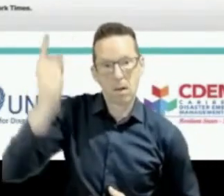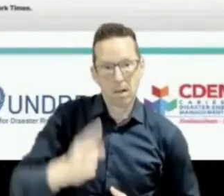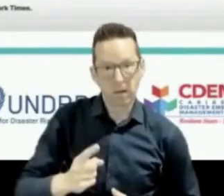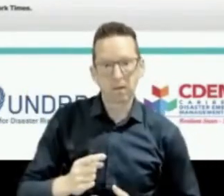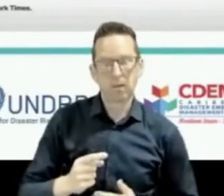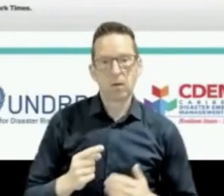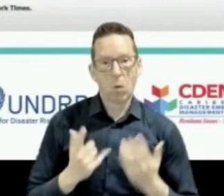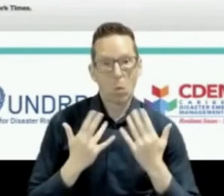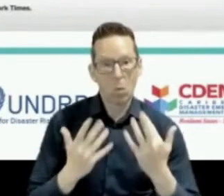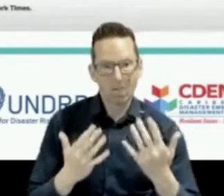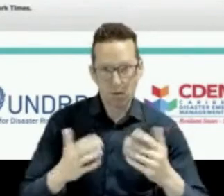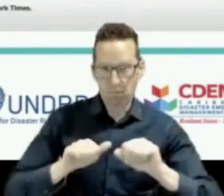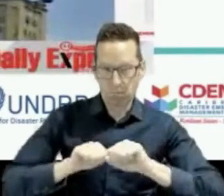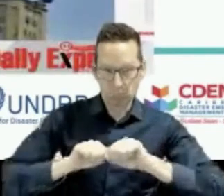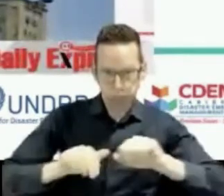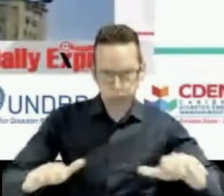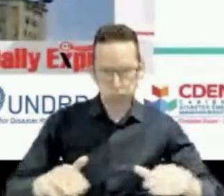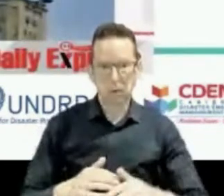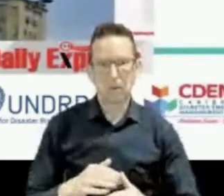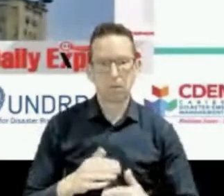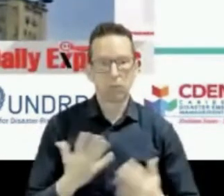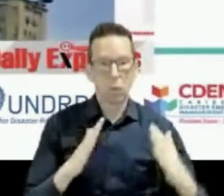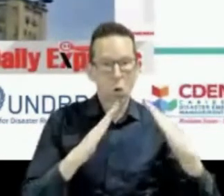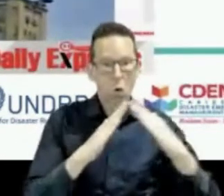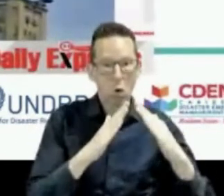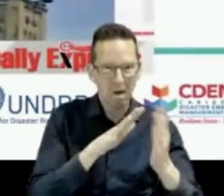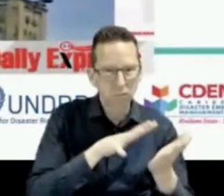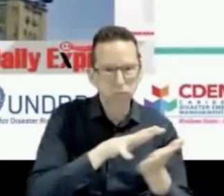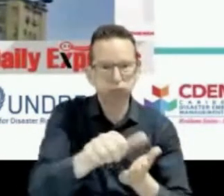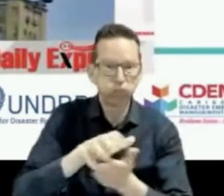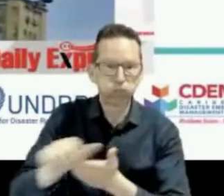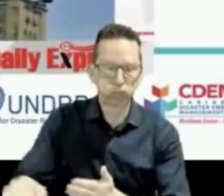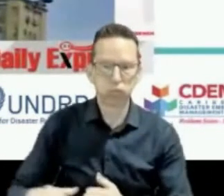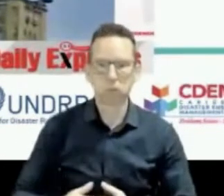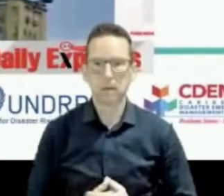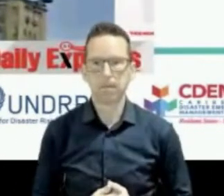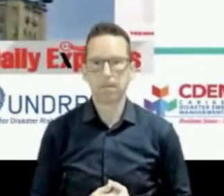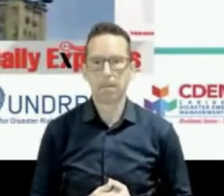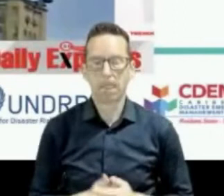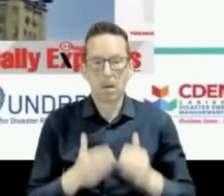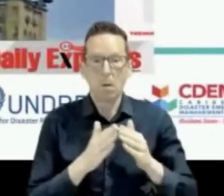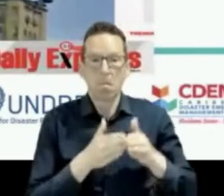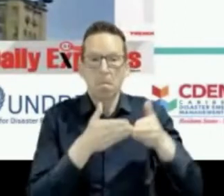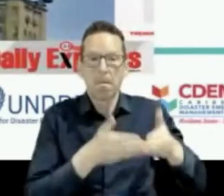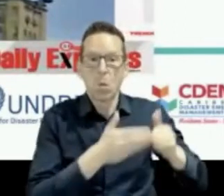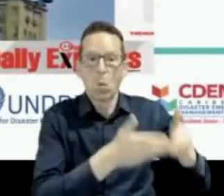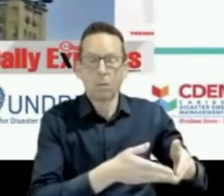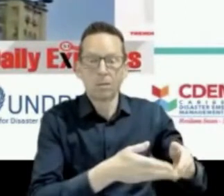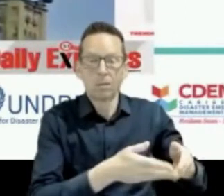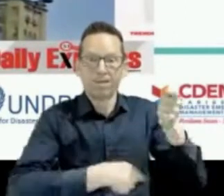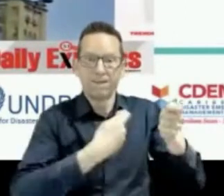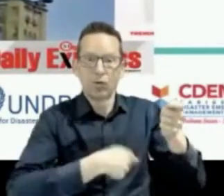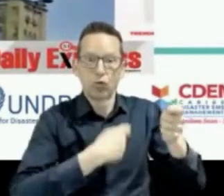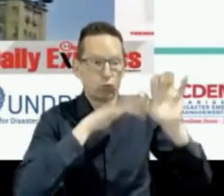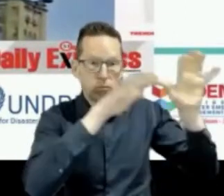households being affected. Boating and fishing is another area of lightning safety